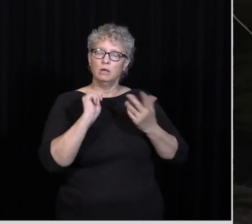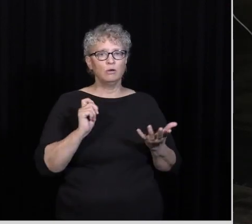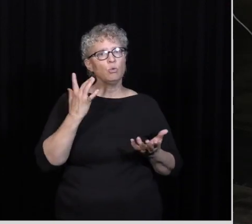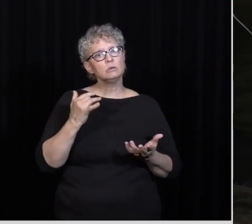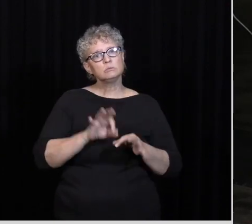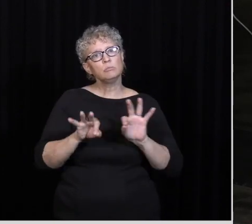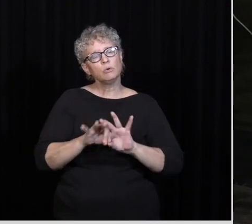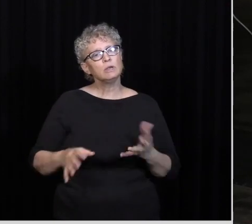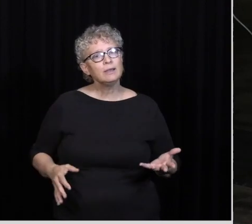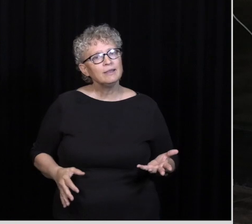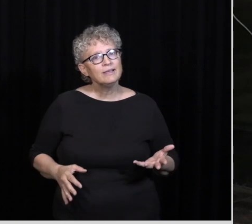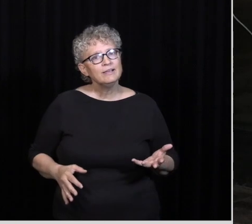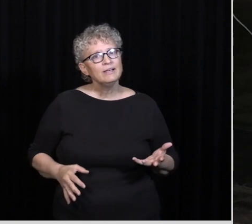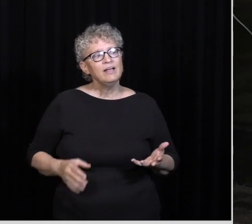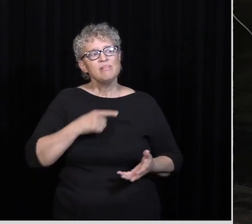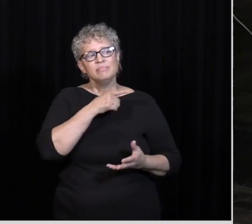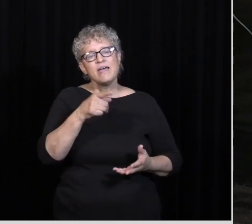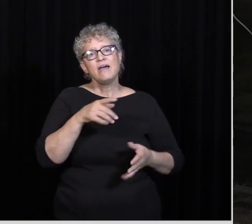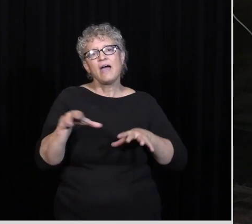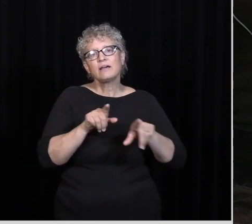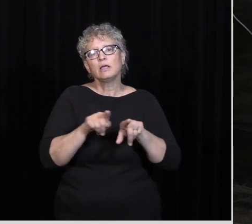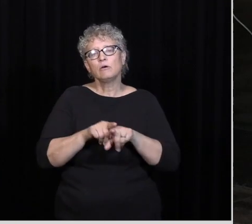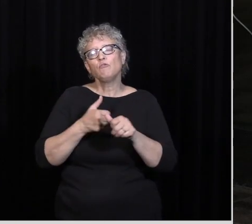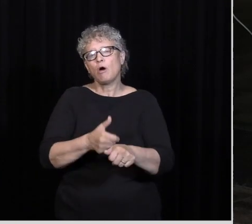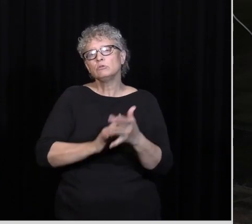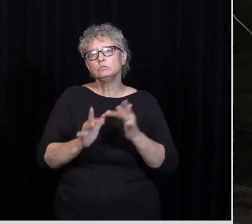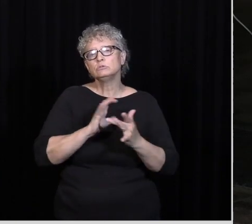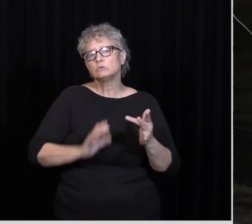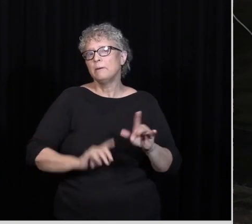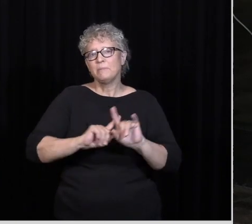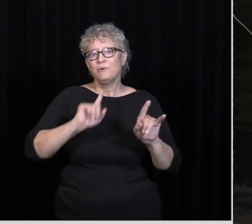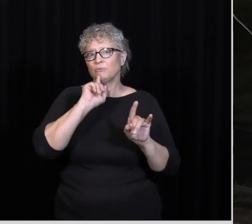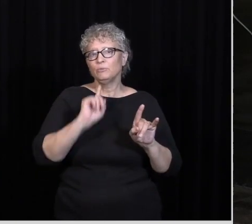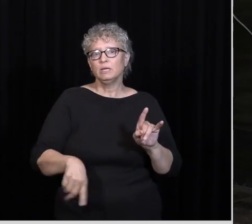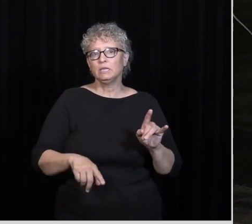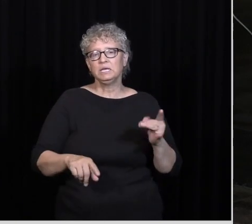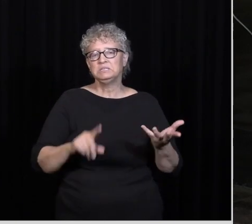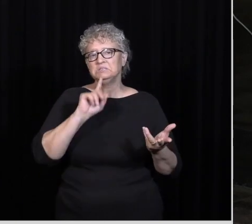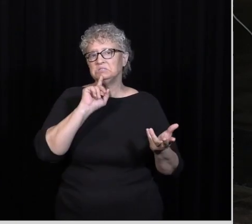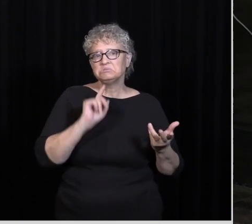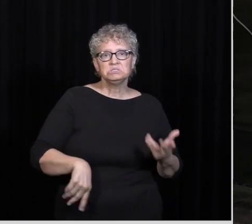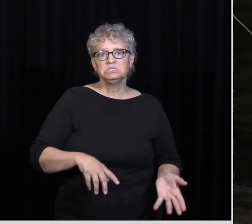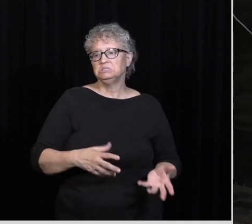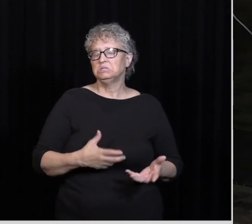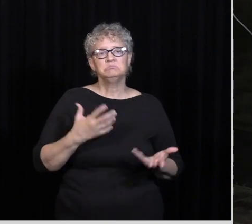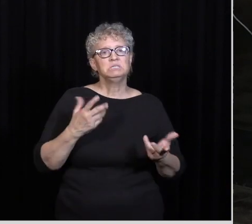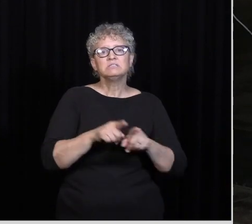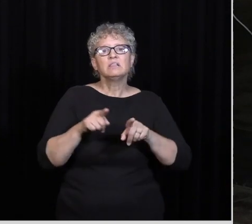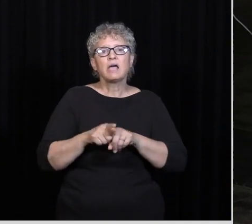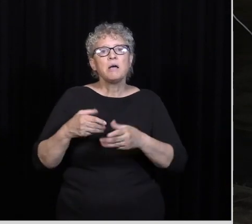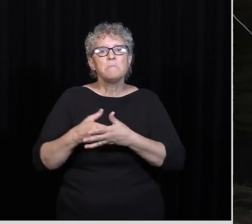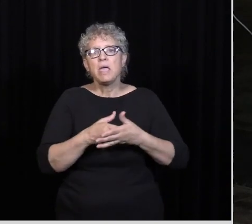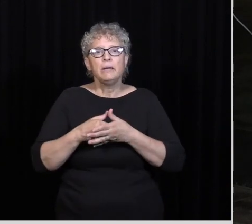They act like They're really Following Jesus Christ But what they've done Is they've thrown the baby Out with the bath water They've completely